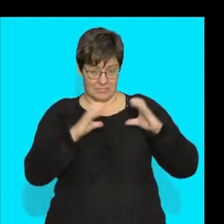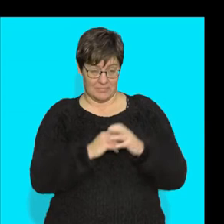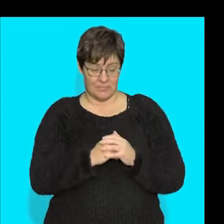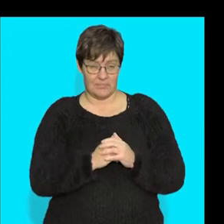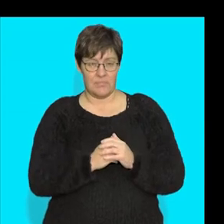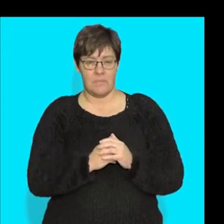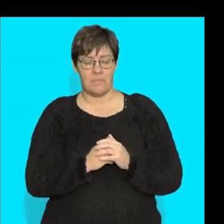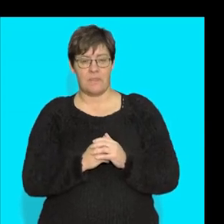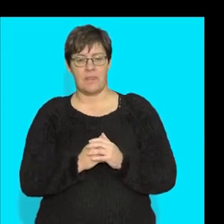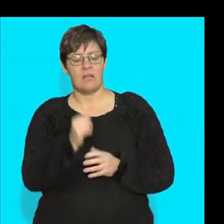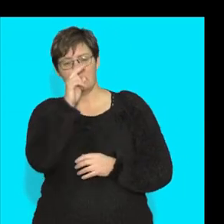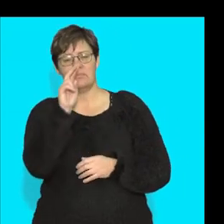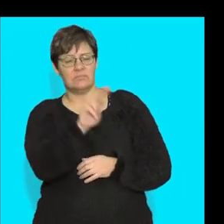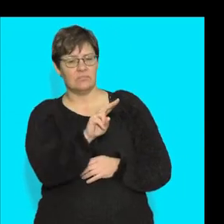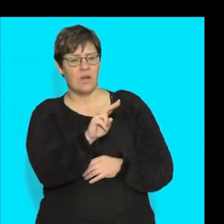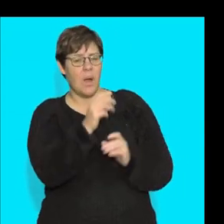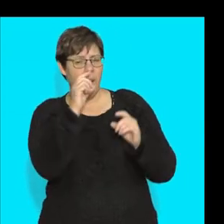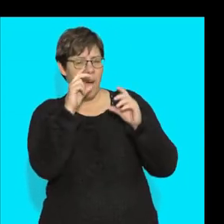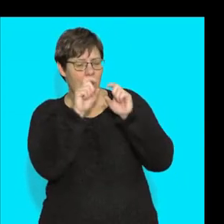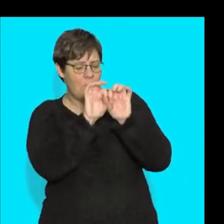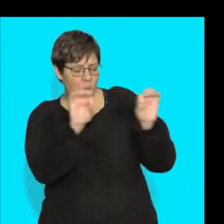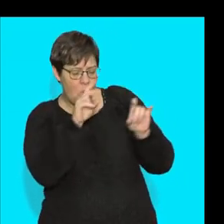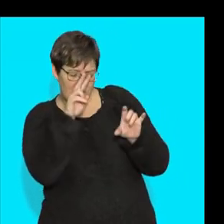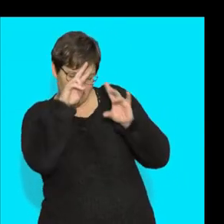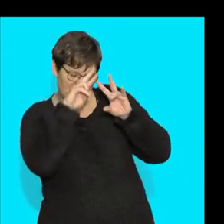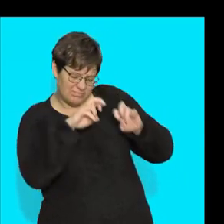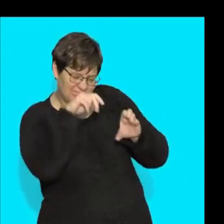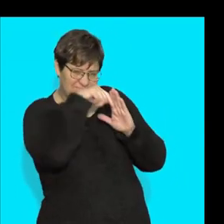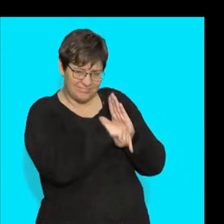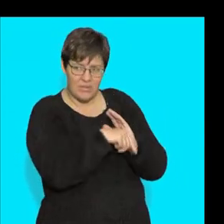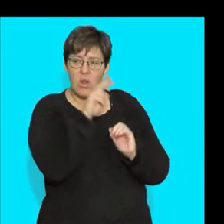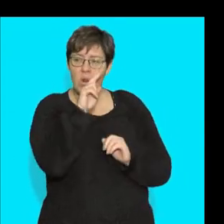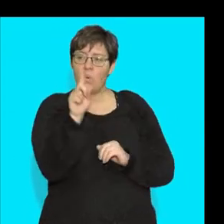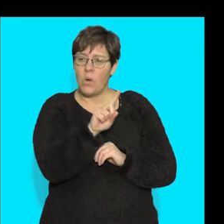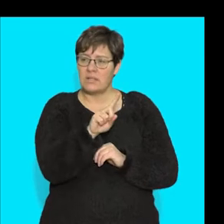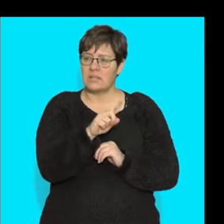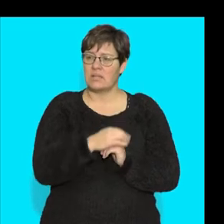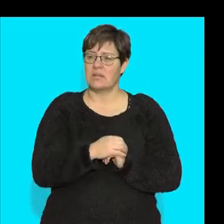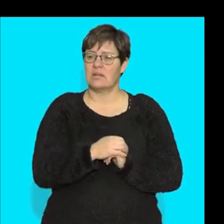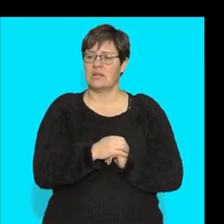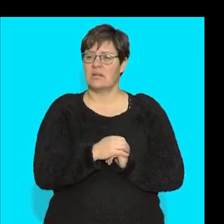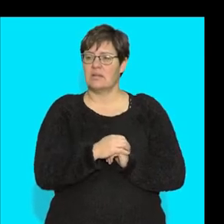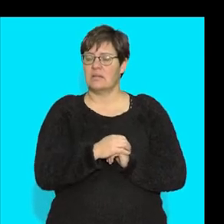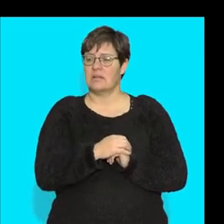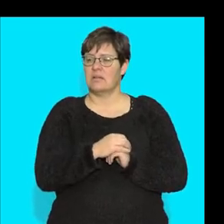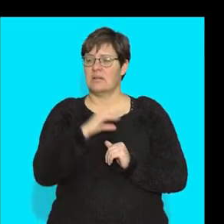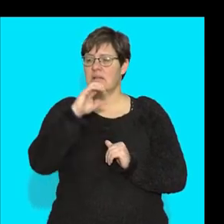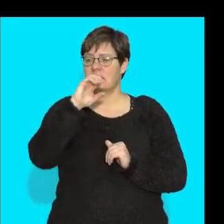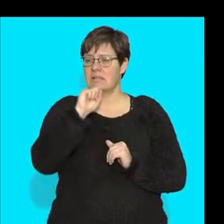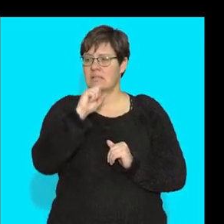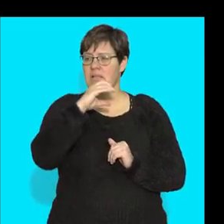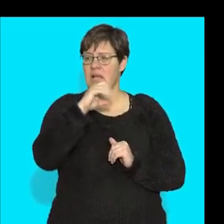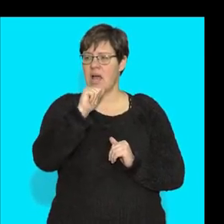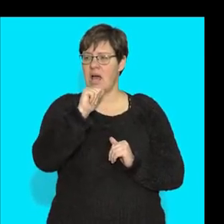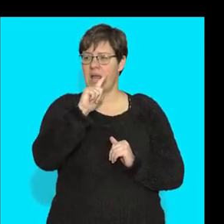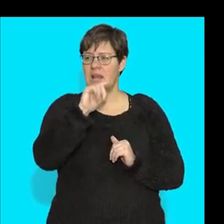circles. Now, we're going to look at bone in more detail when you look at the skeletal system. But basically what you're looking at